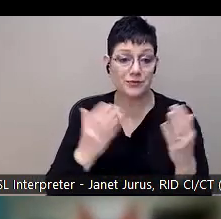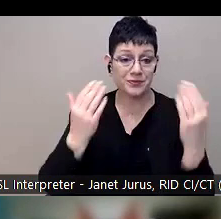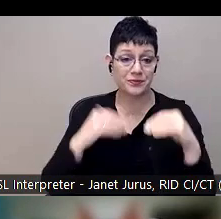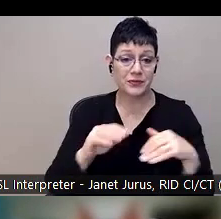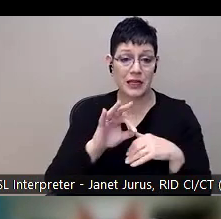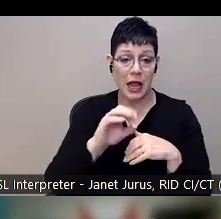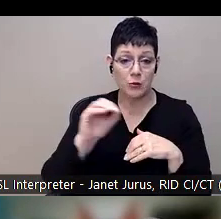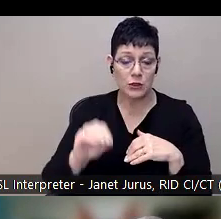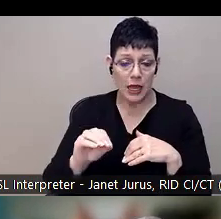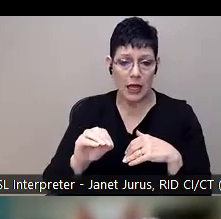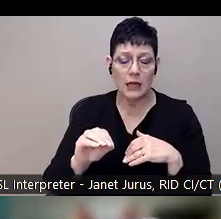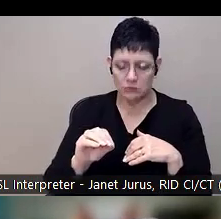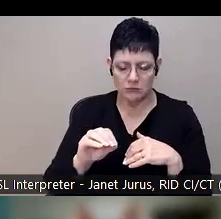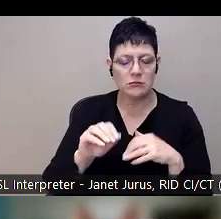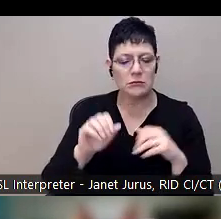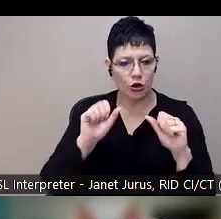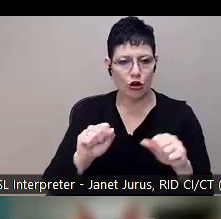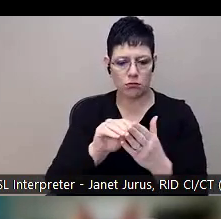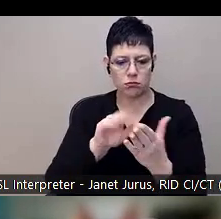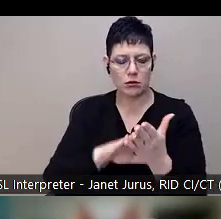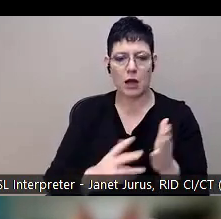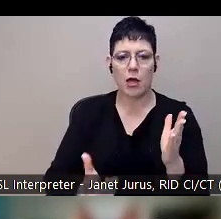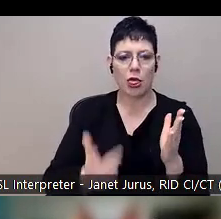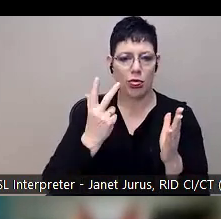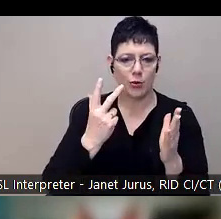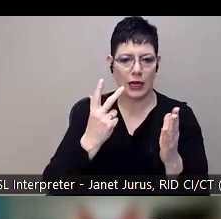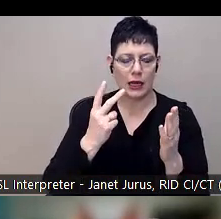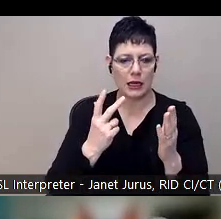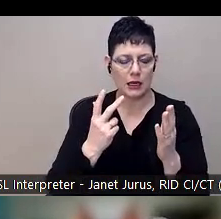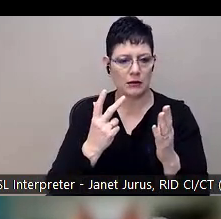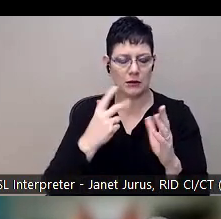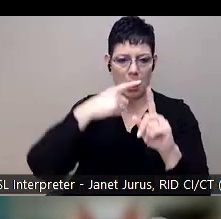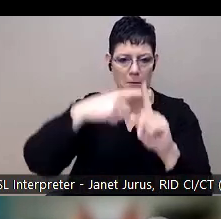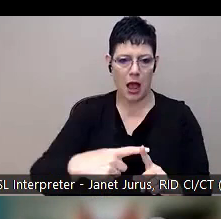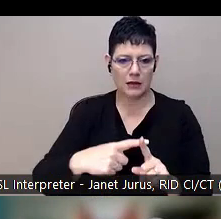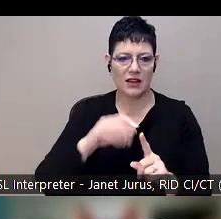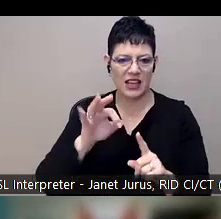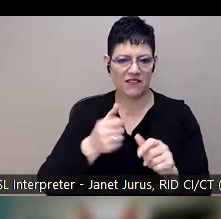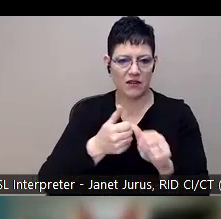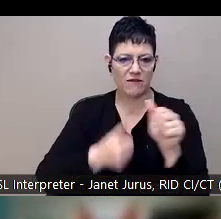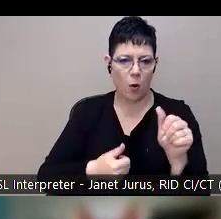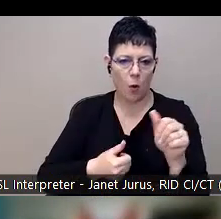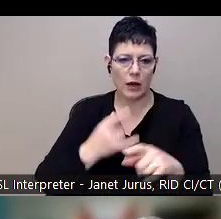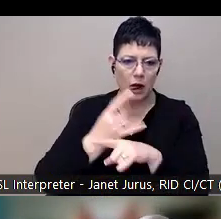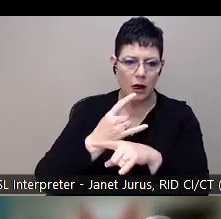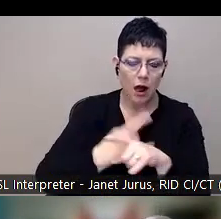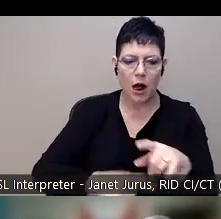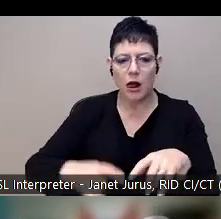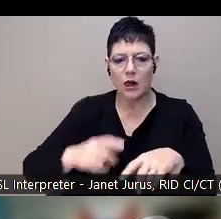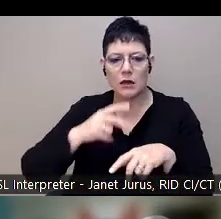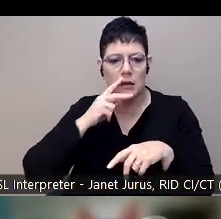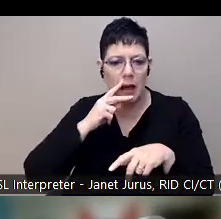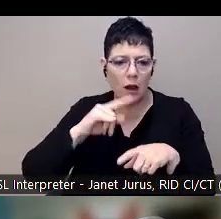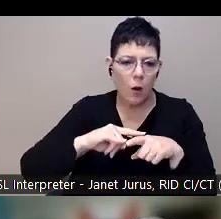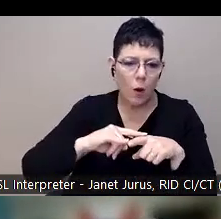to list three reasons why their lives are better without alcohol, tobacco, or other drugs. And 98% of